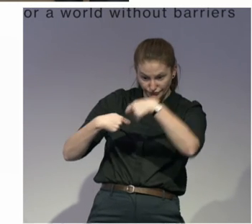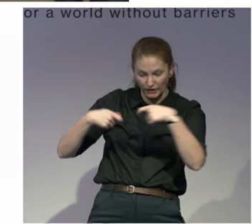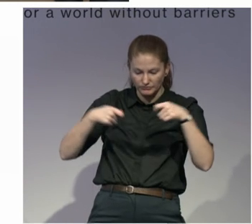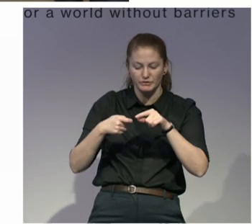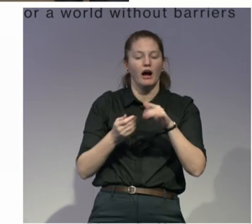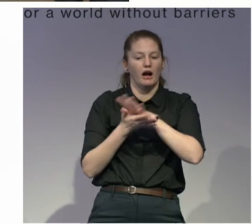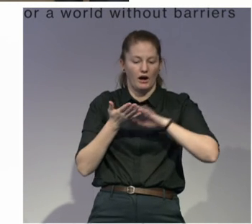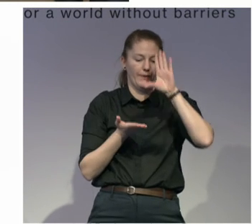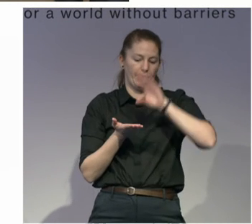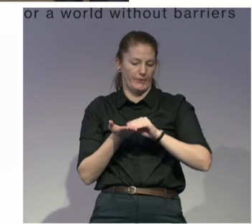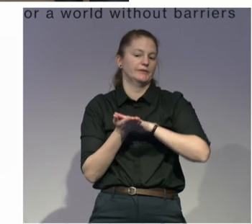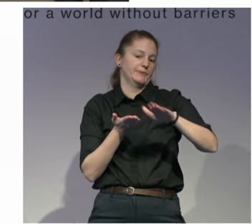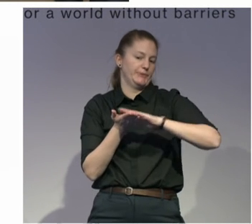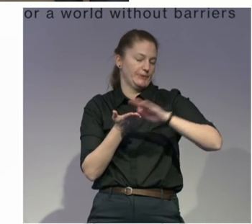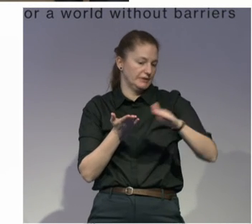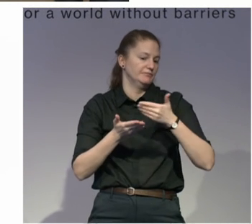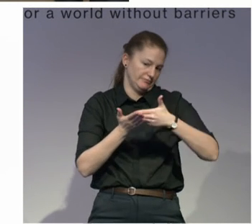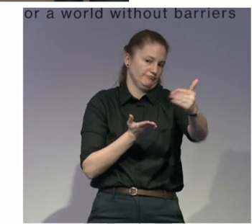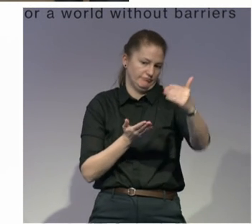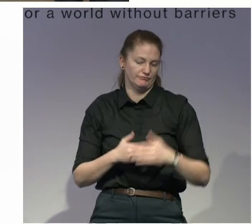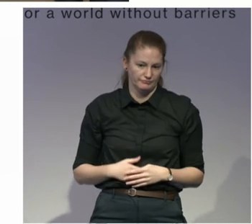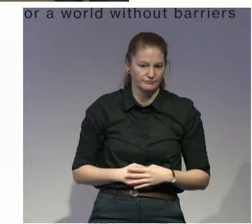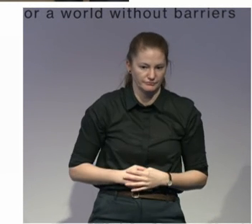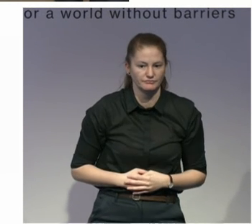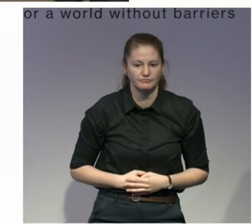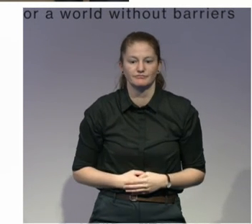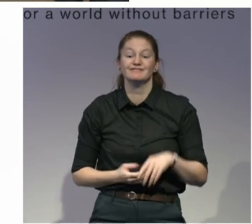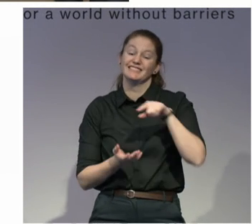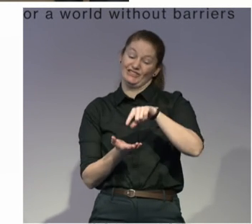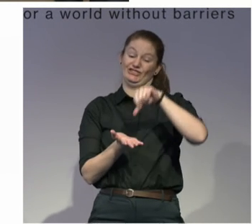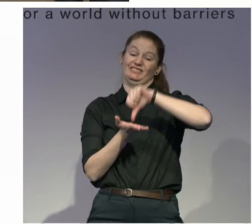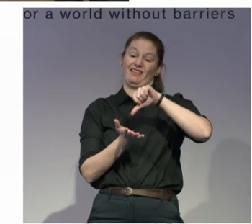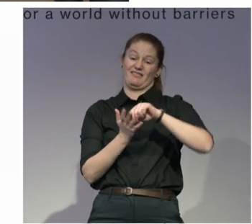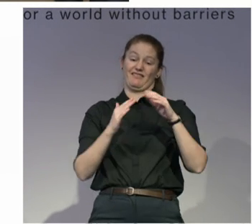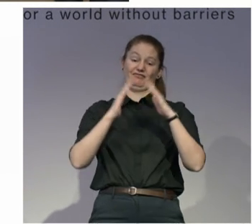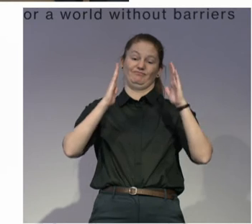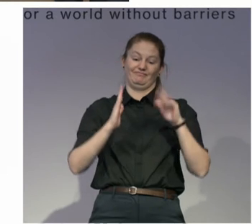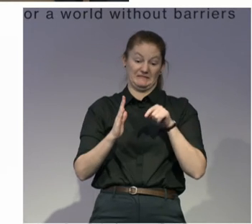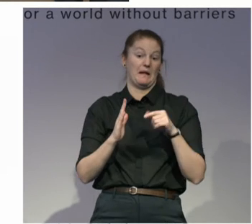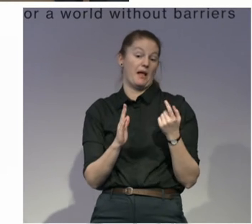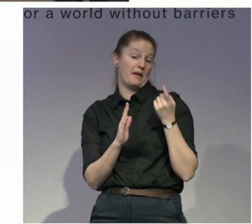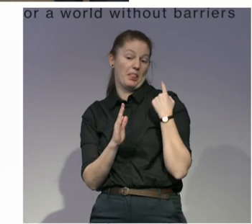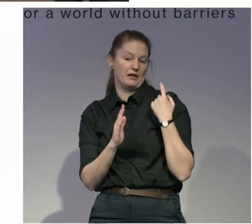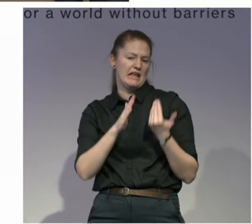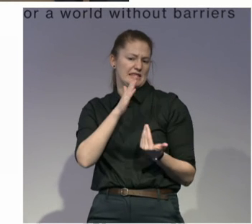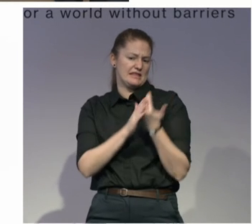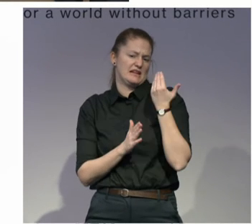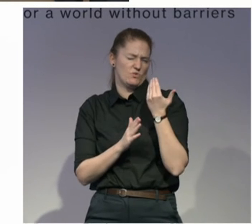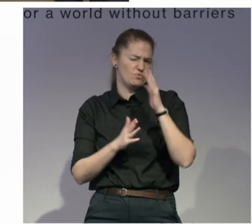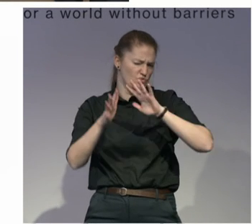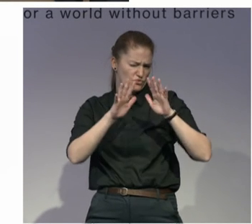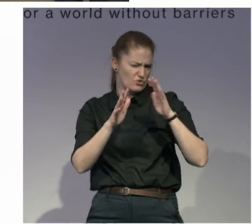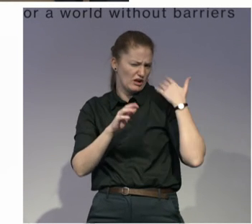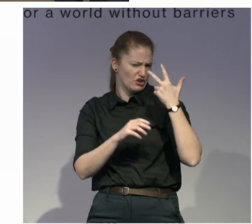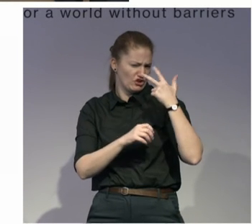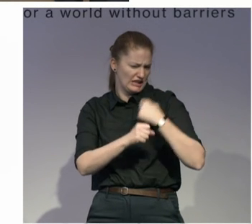So why did we set up this centre? Actually the centre is quite new, we are only in operation for about three years. But back three